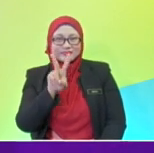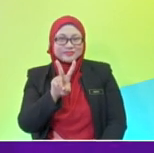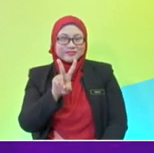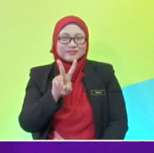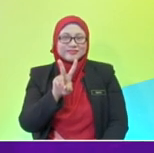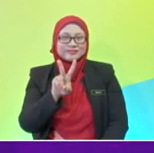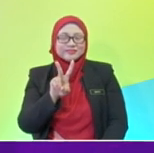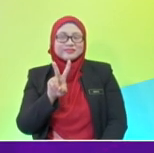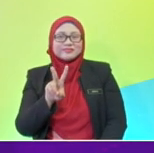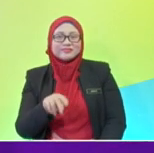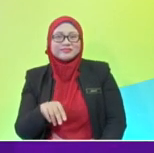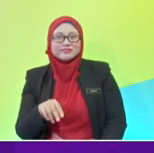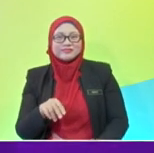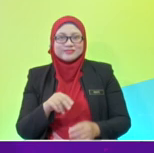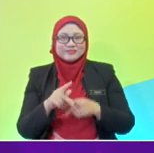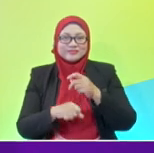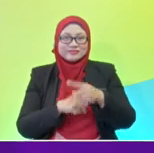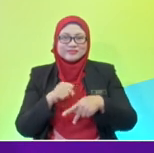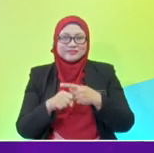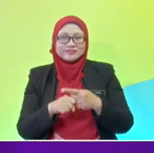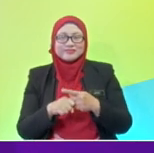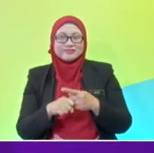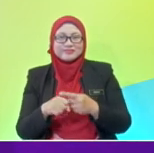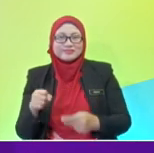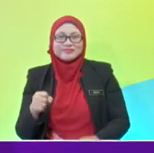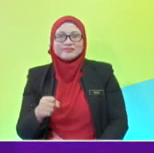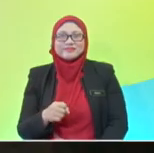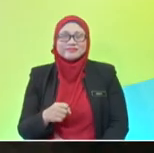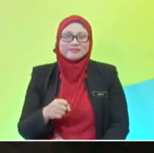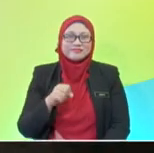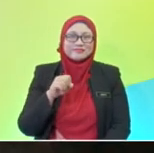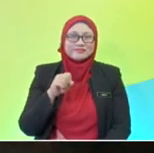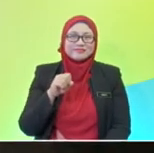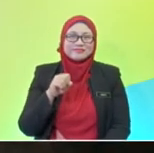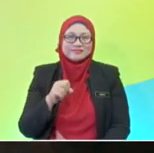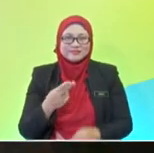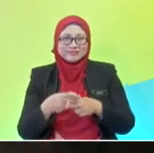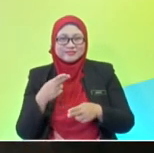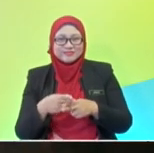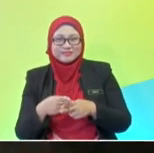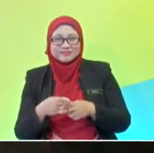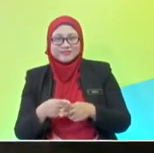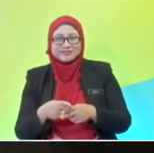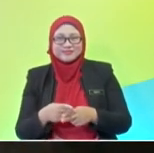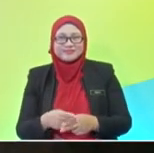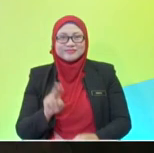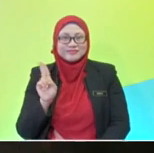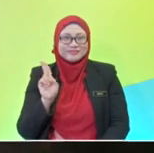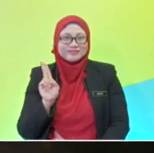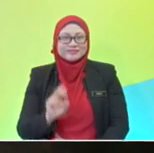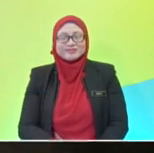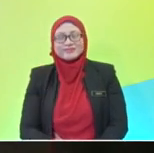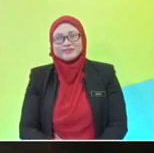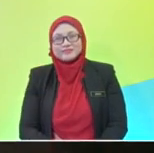the sun. It's the hottest. Venus is the name. Well done. Good job. And last but not least, of course. Yes. Let's go, Shafiq.